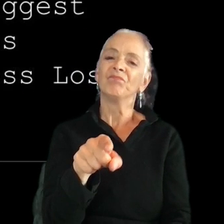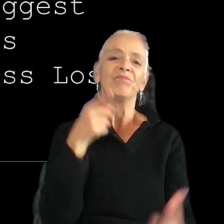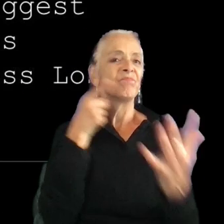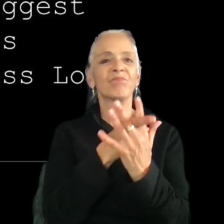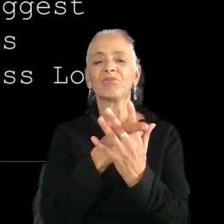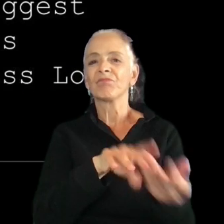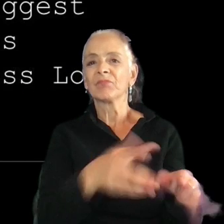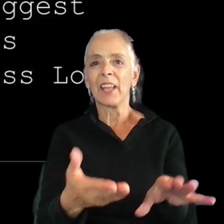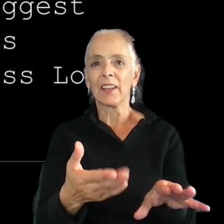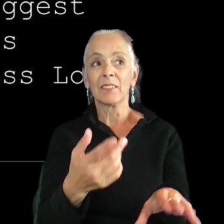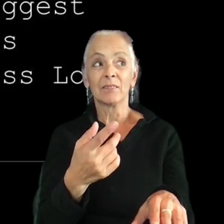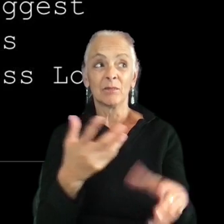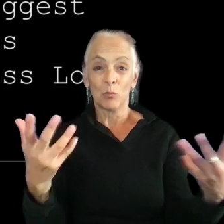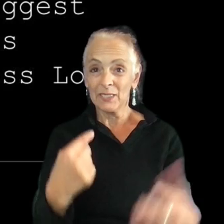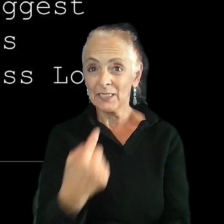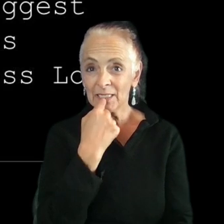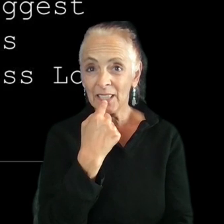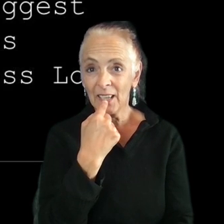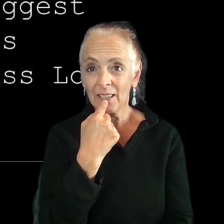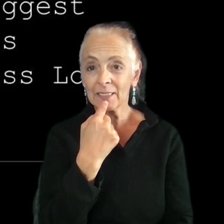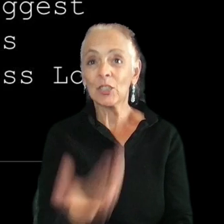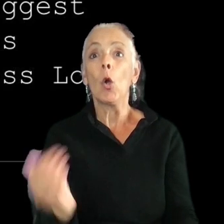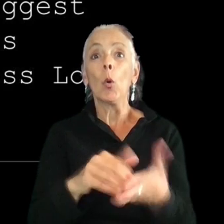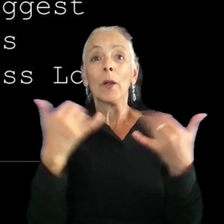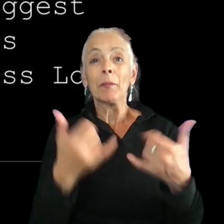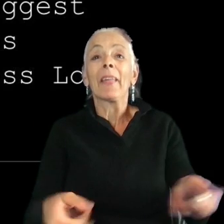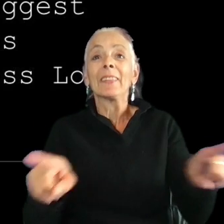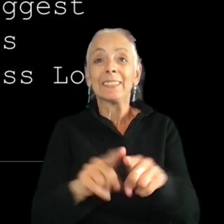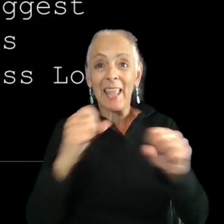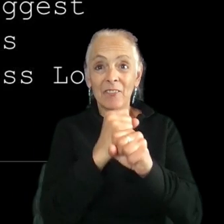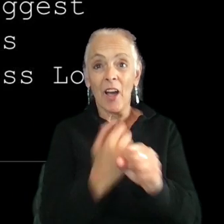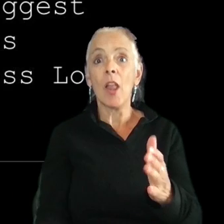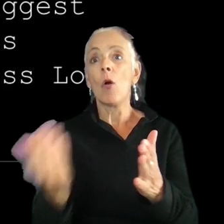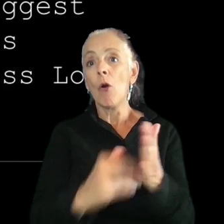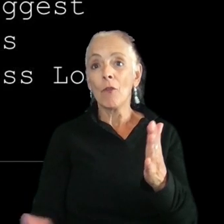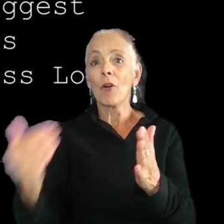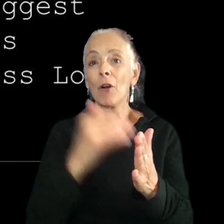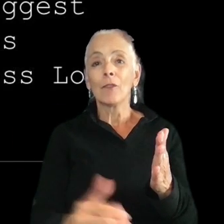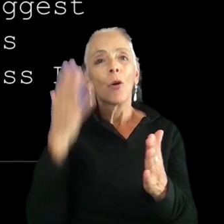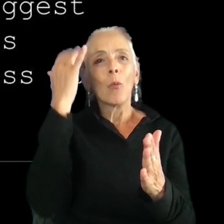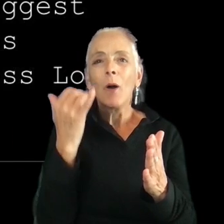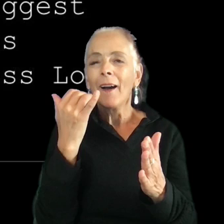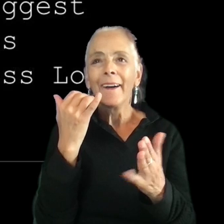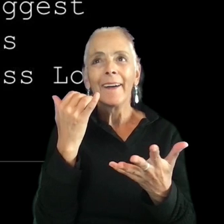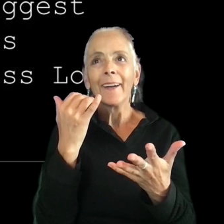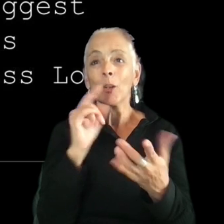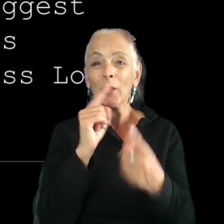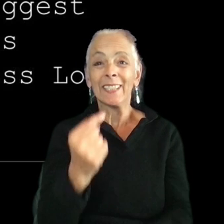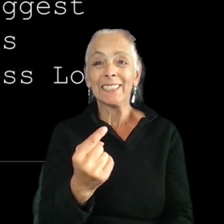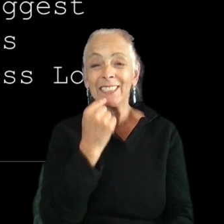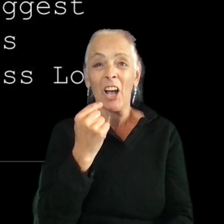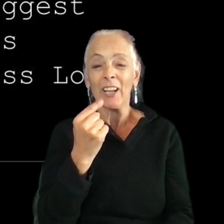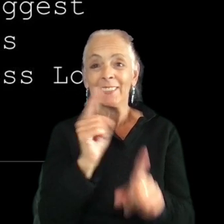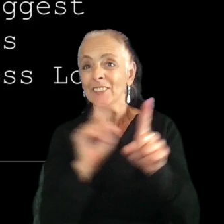But you know what sucks? Replaying that same fight over and over, because you just really suck at dodging that